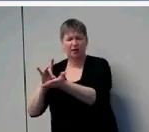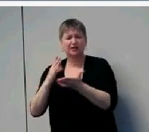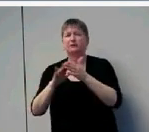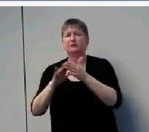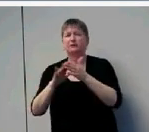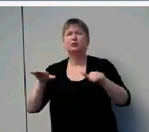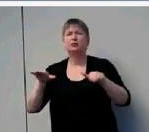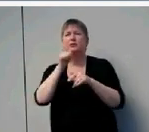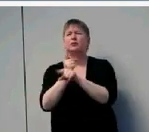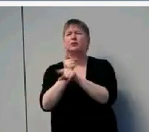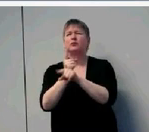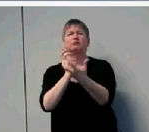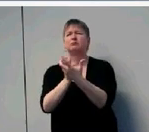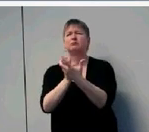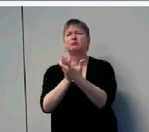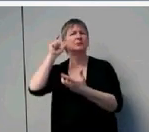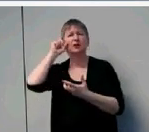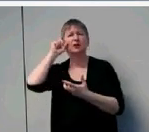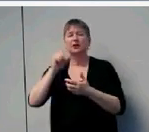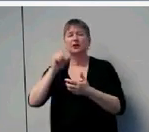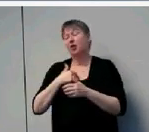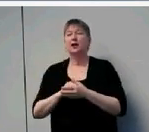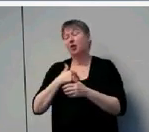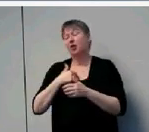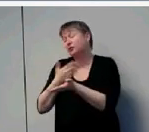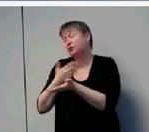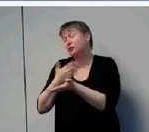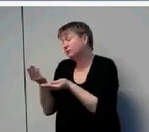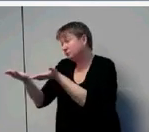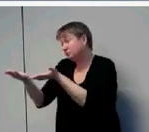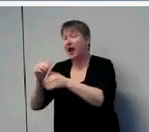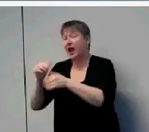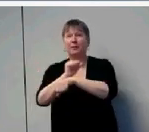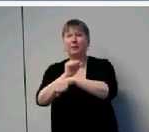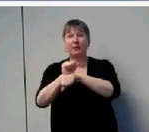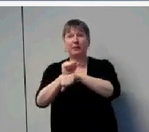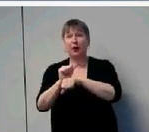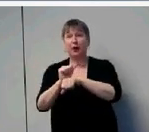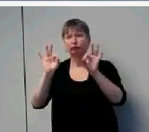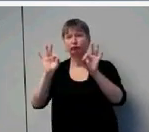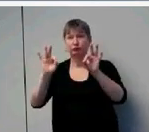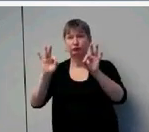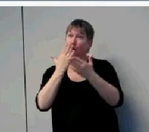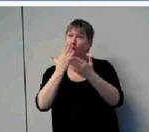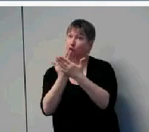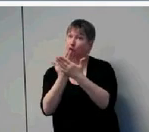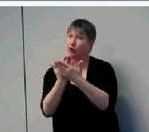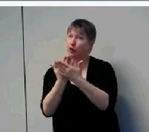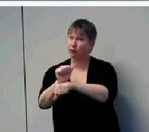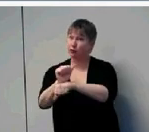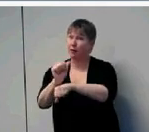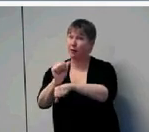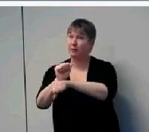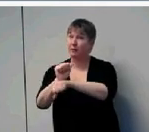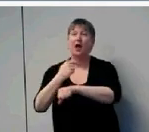So I want to argue just that you're doing a good job. And it matters because audibility, we